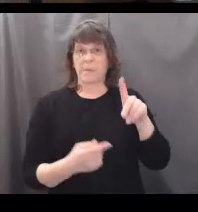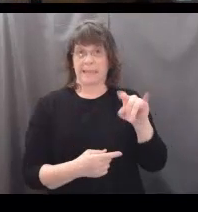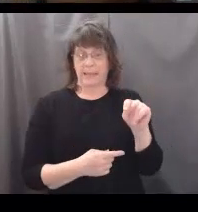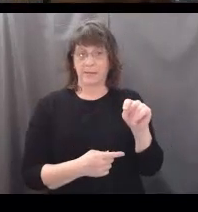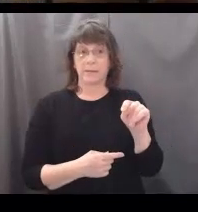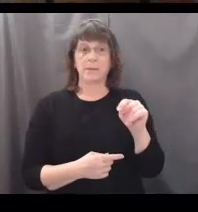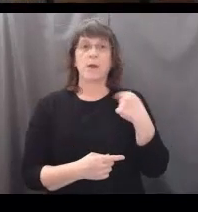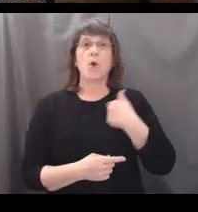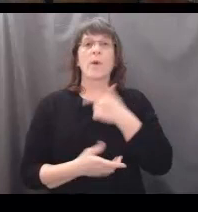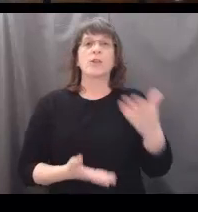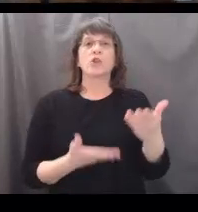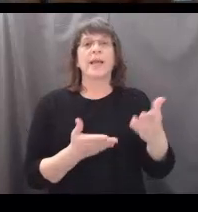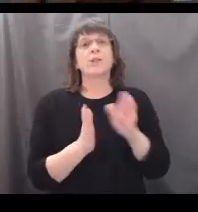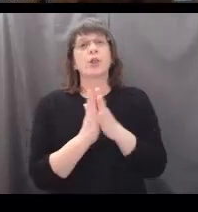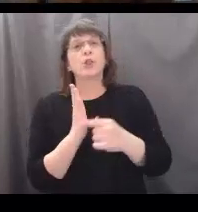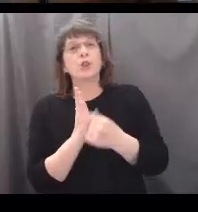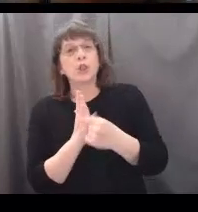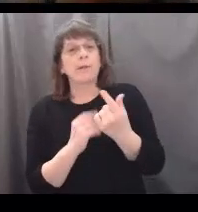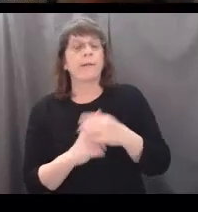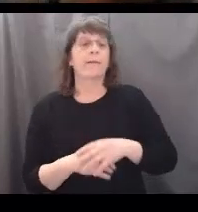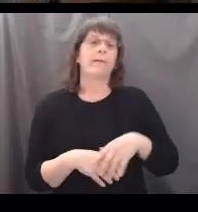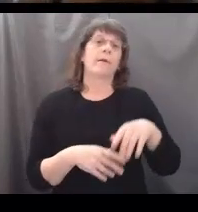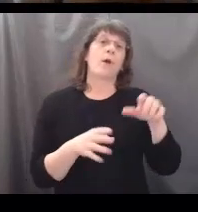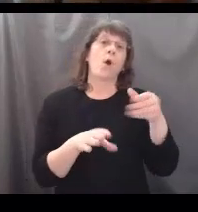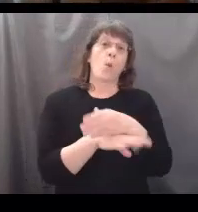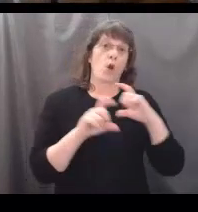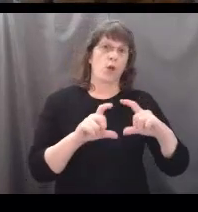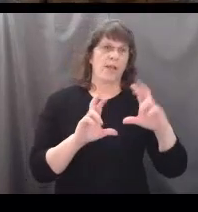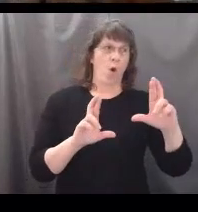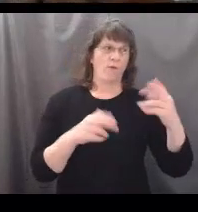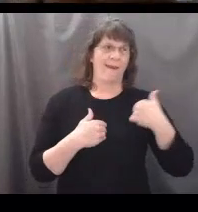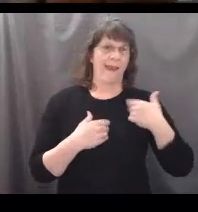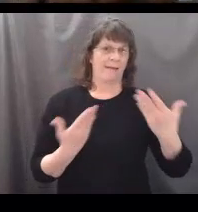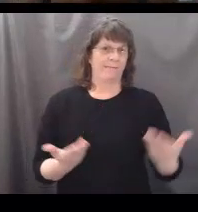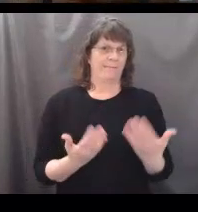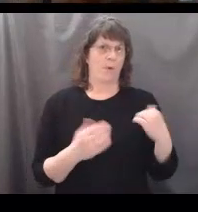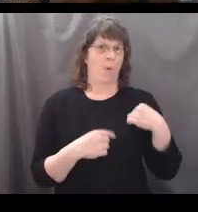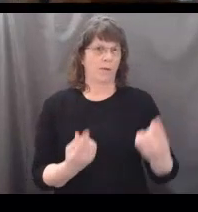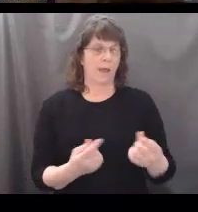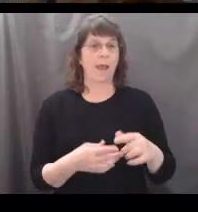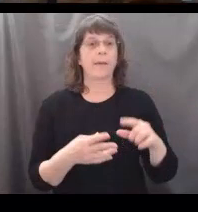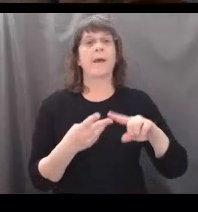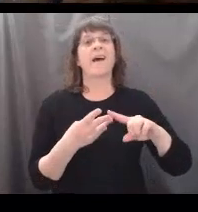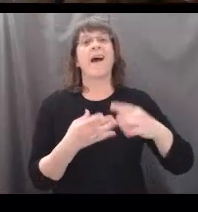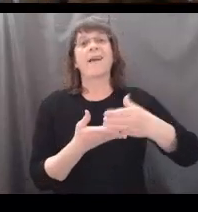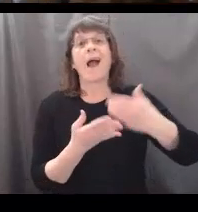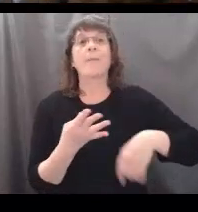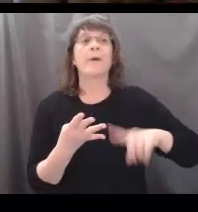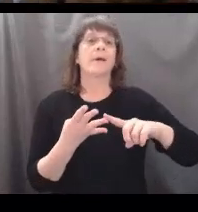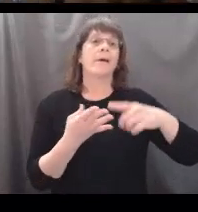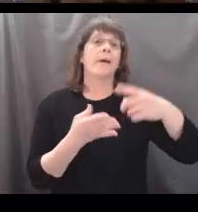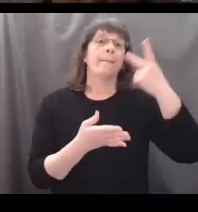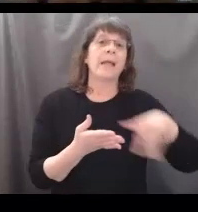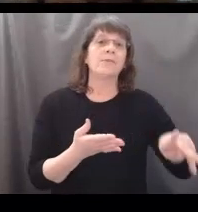We suggest your journal, your wood cookie, hopefully you've been having it out this whole time, a cup, pencil, paper